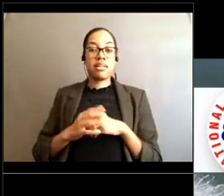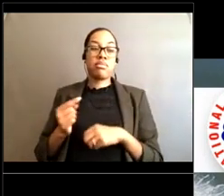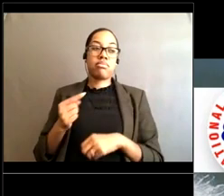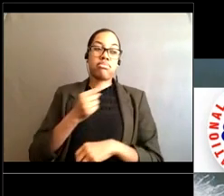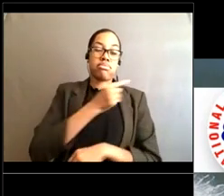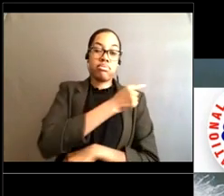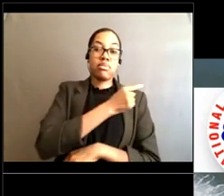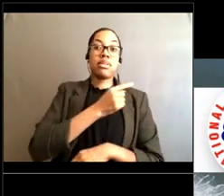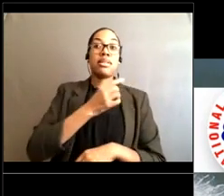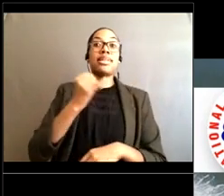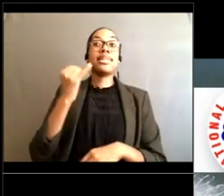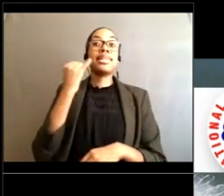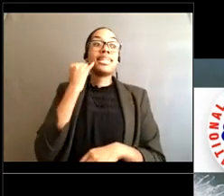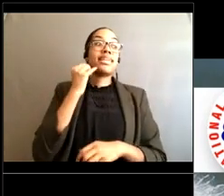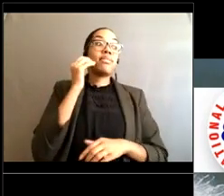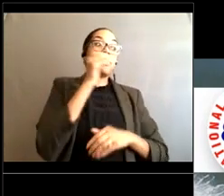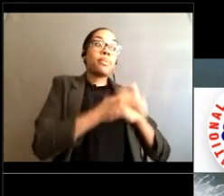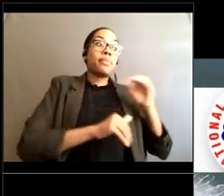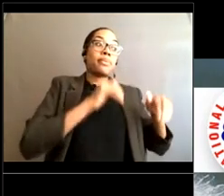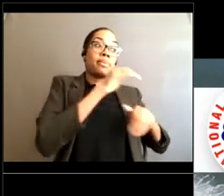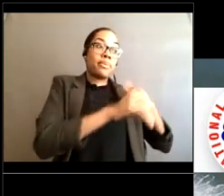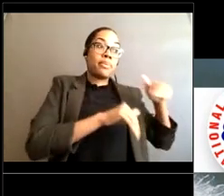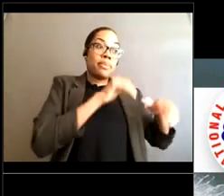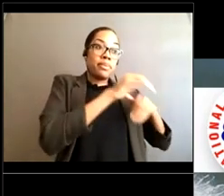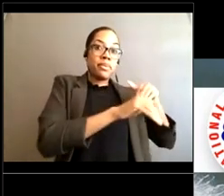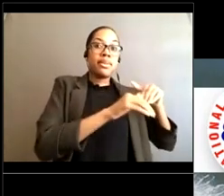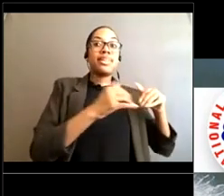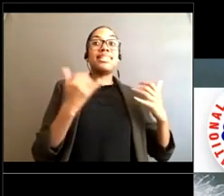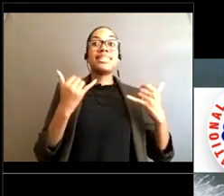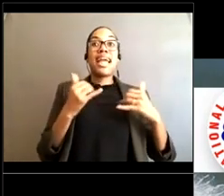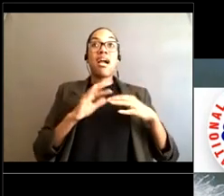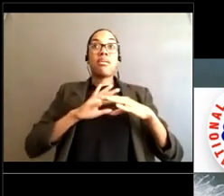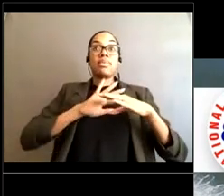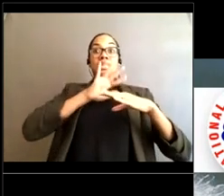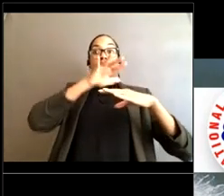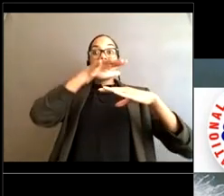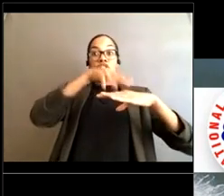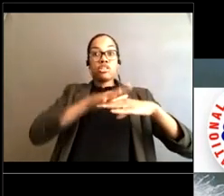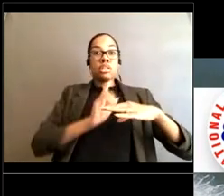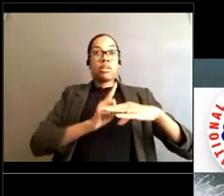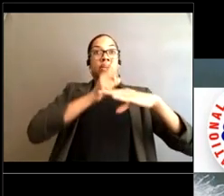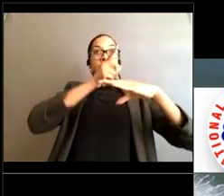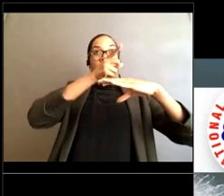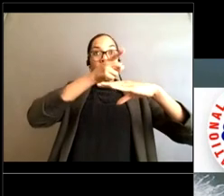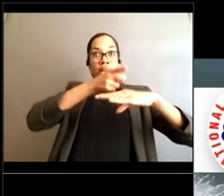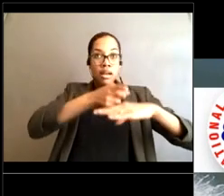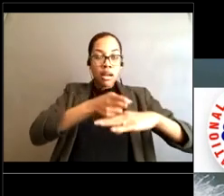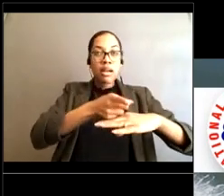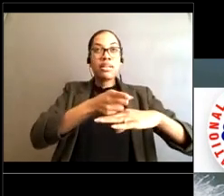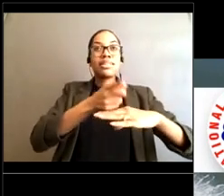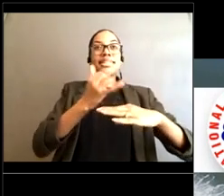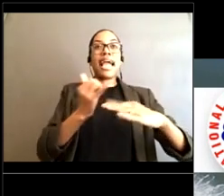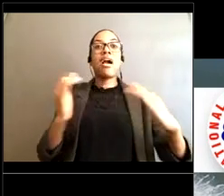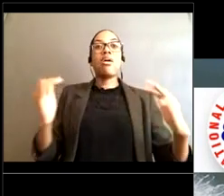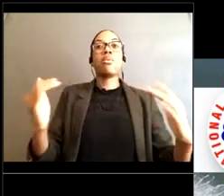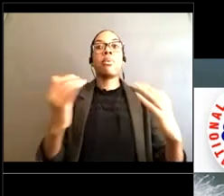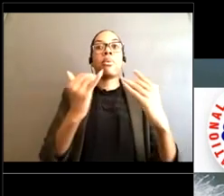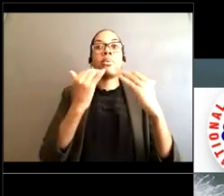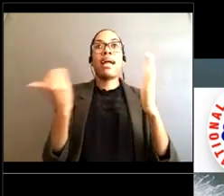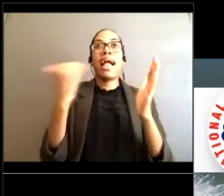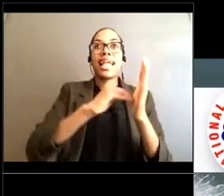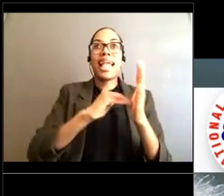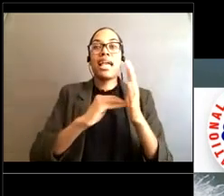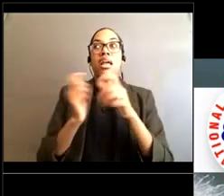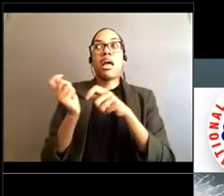with the help of waves pushing you back towards the beachfront There's a secondary Current there that could give you some trouble